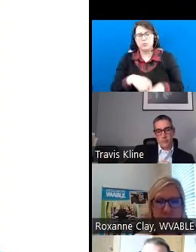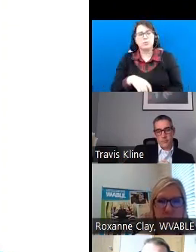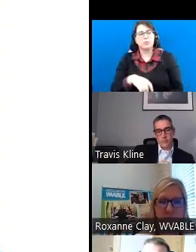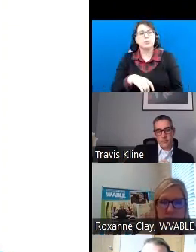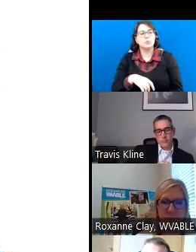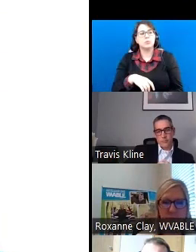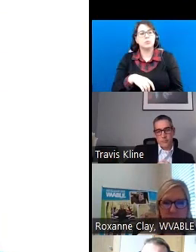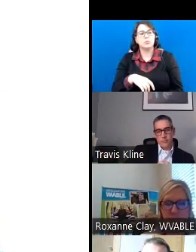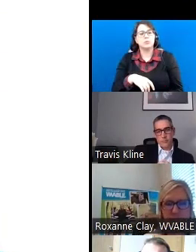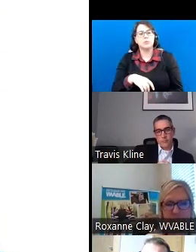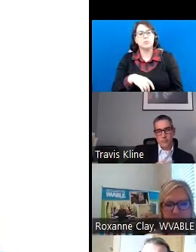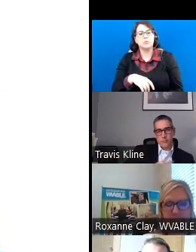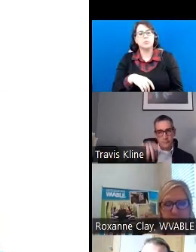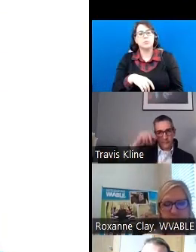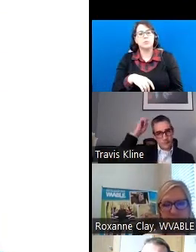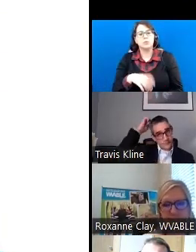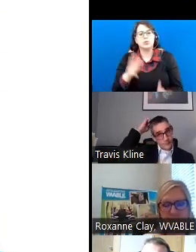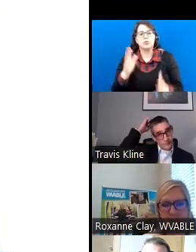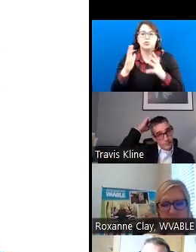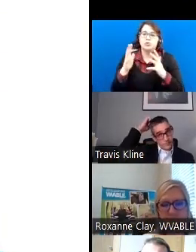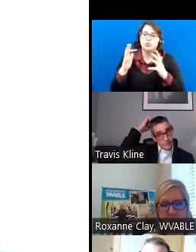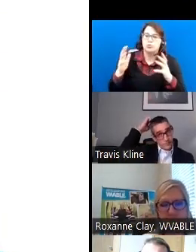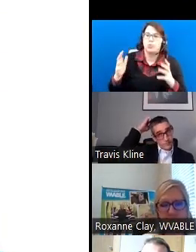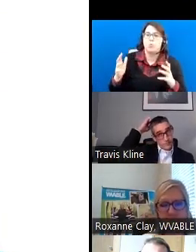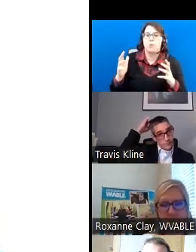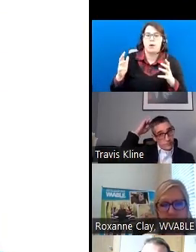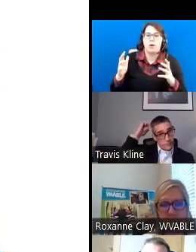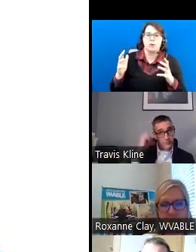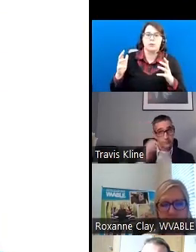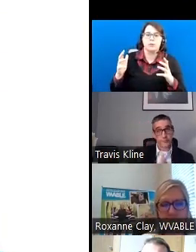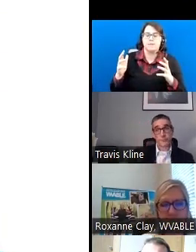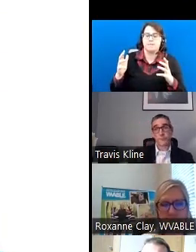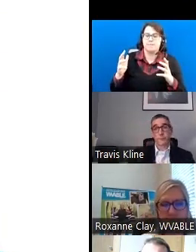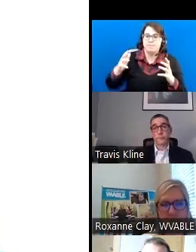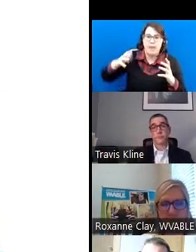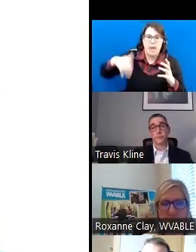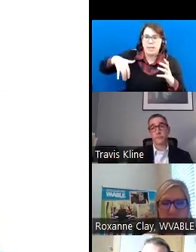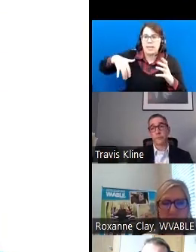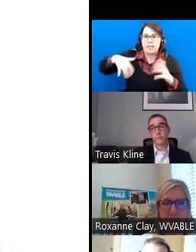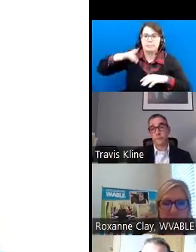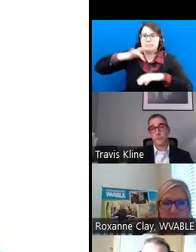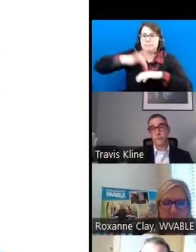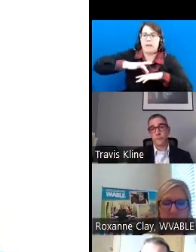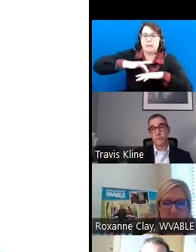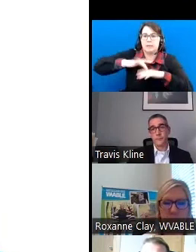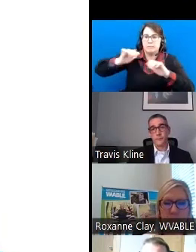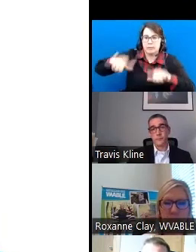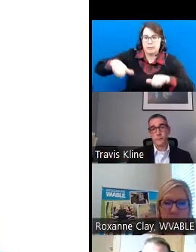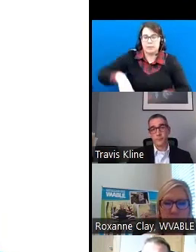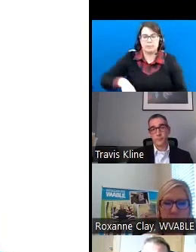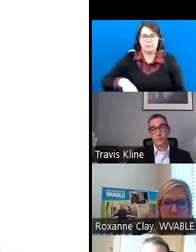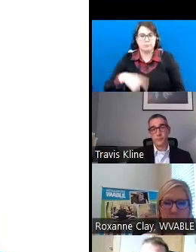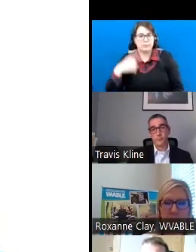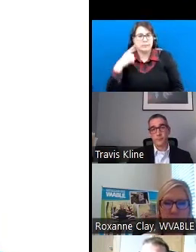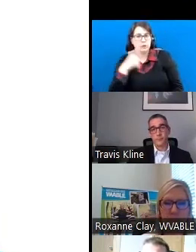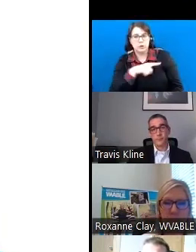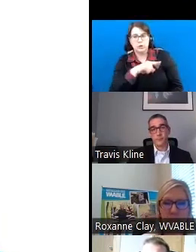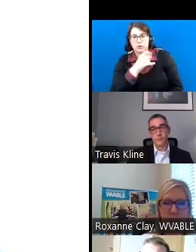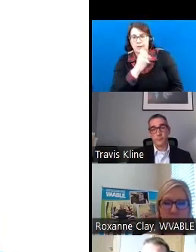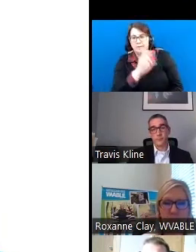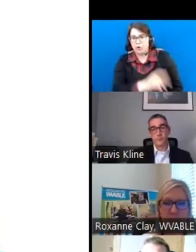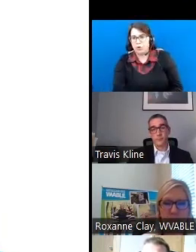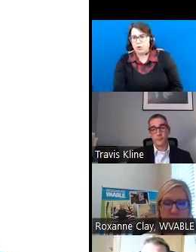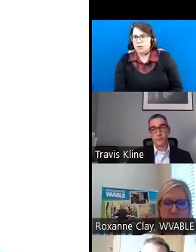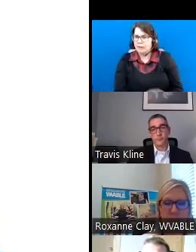untapped possibilities. When you listen to Jennifer and how many